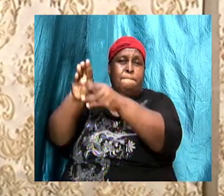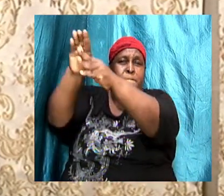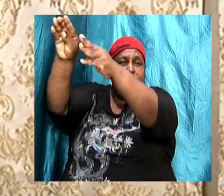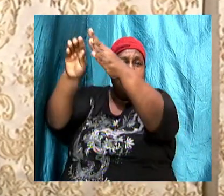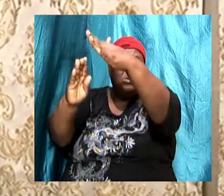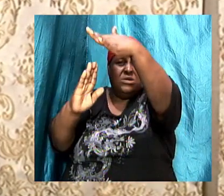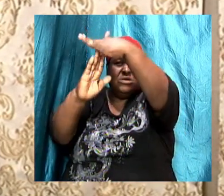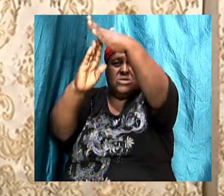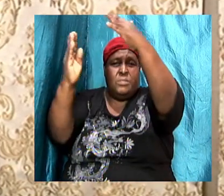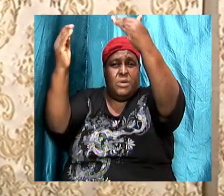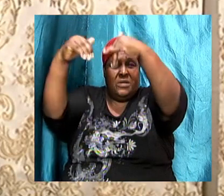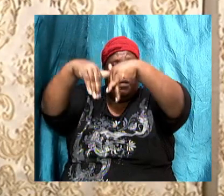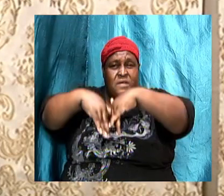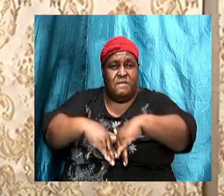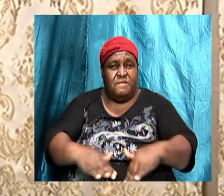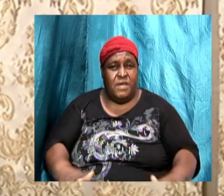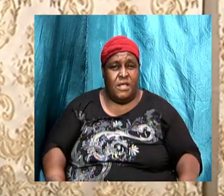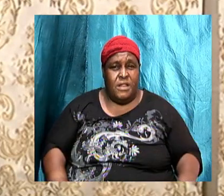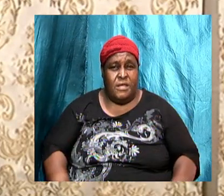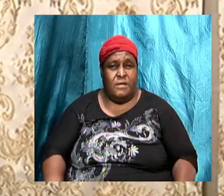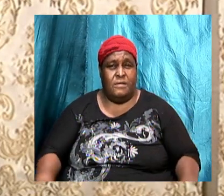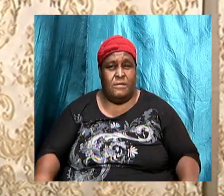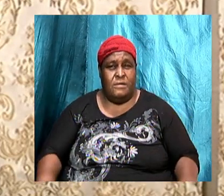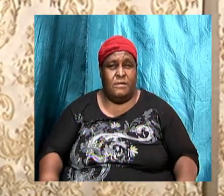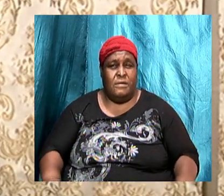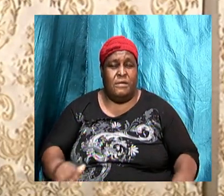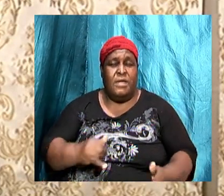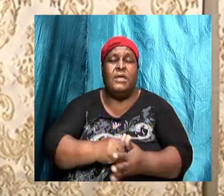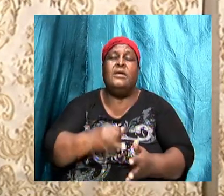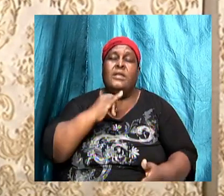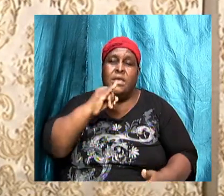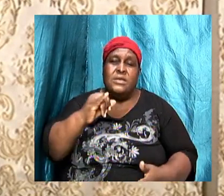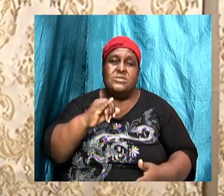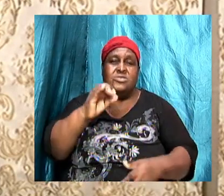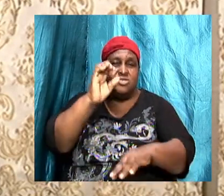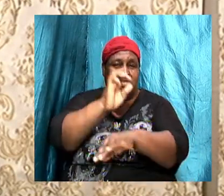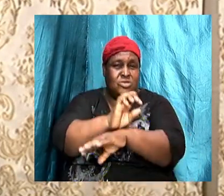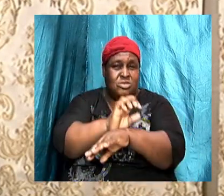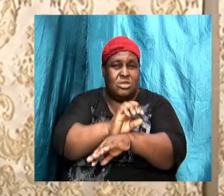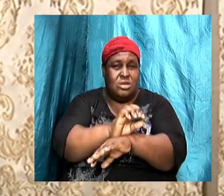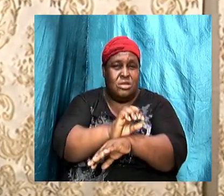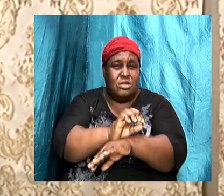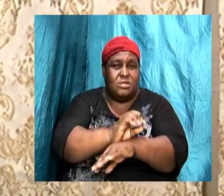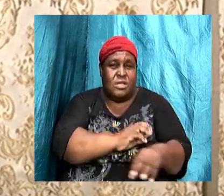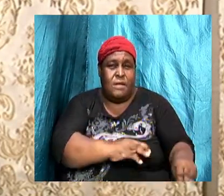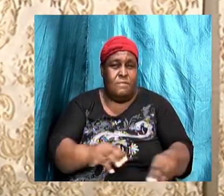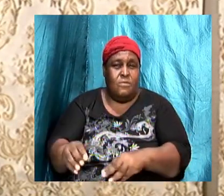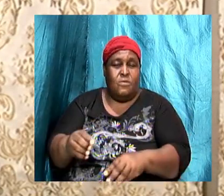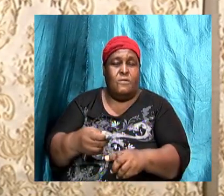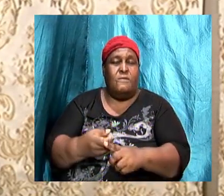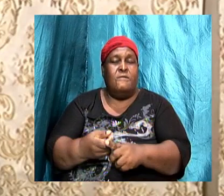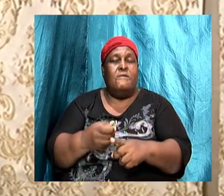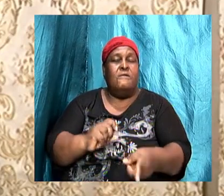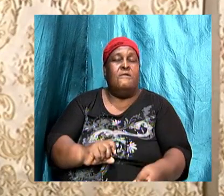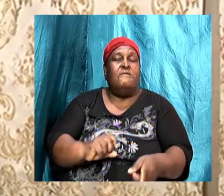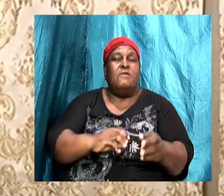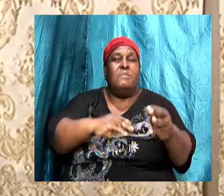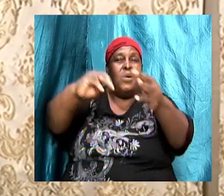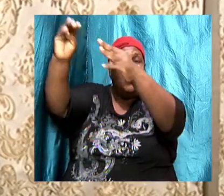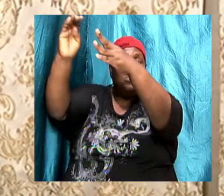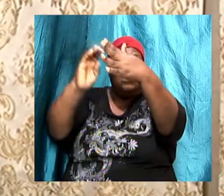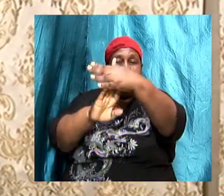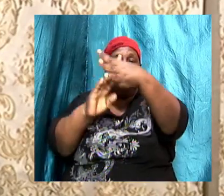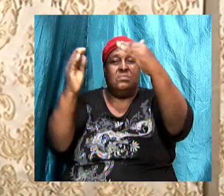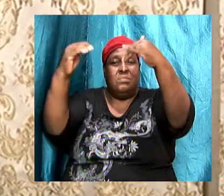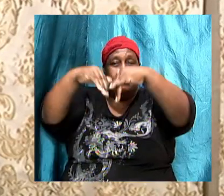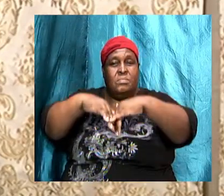It is a church that moves from mountaintops and valleys. And so I want to encourage us, those that are in the church, those who